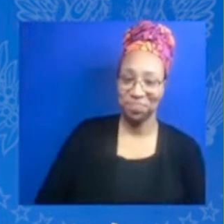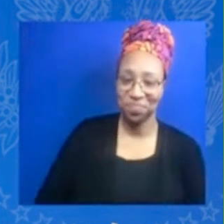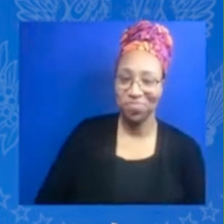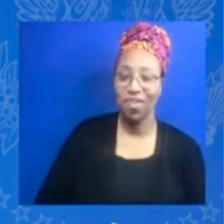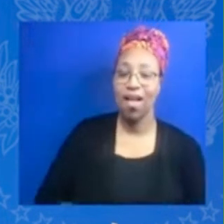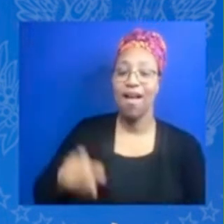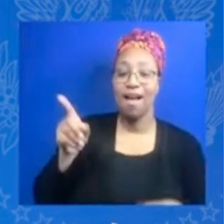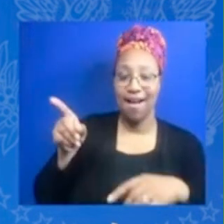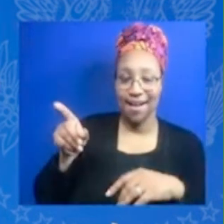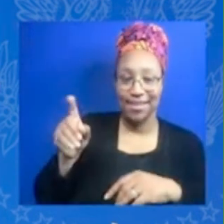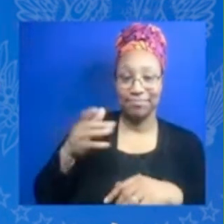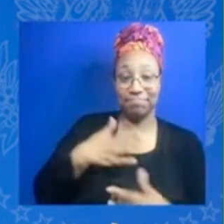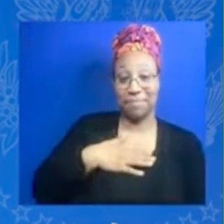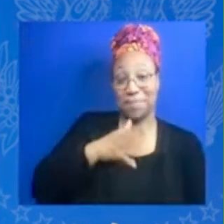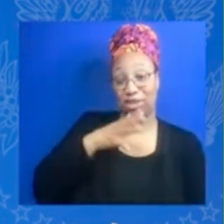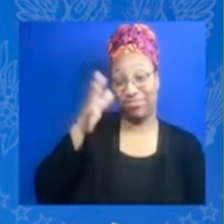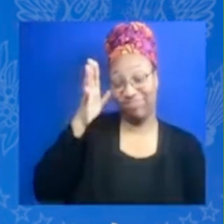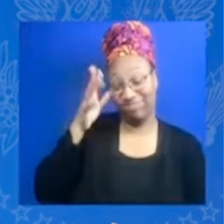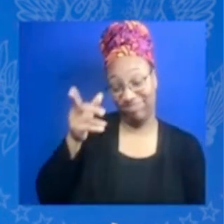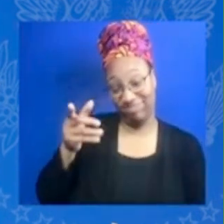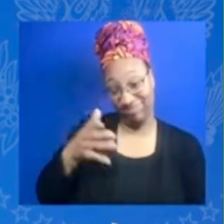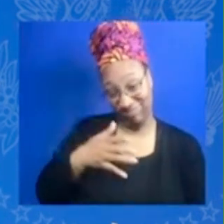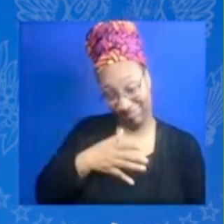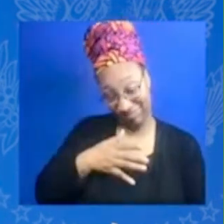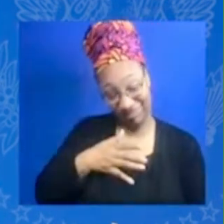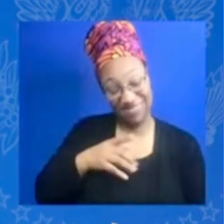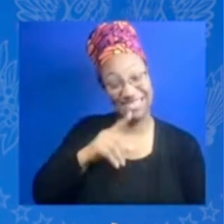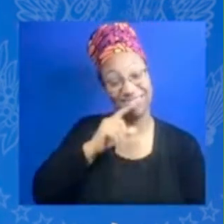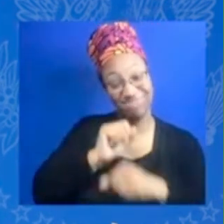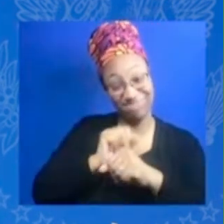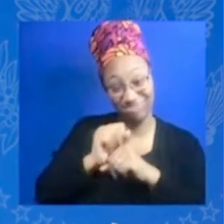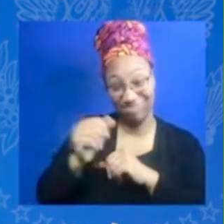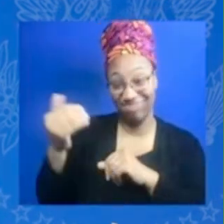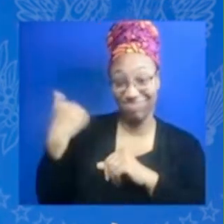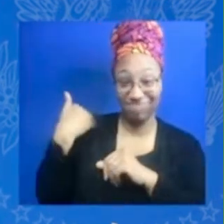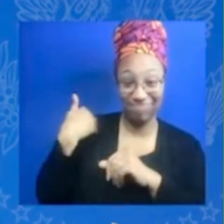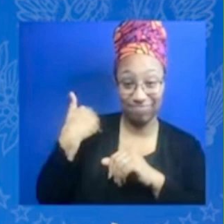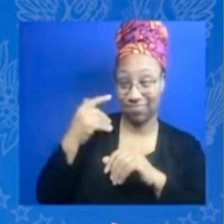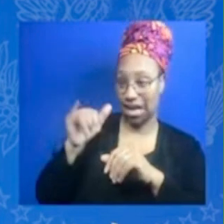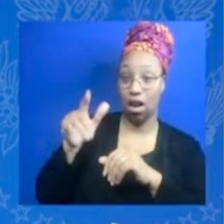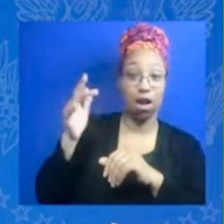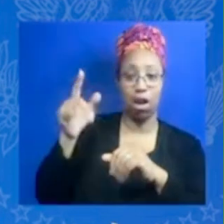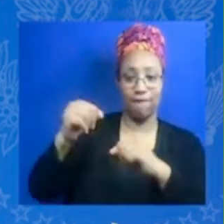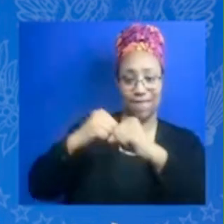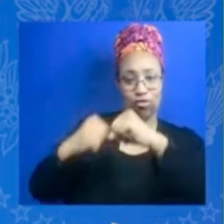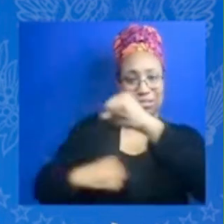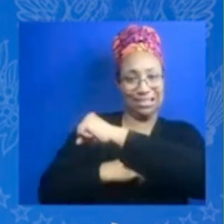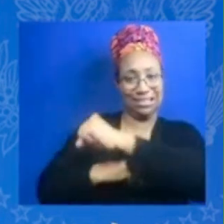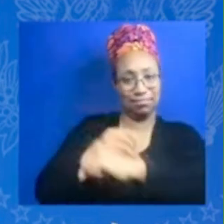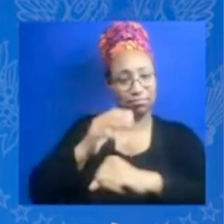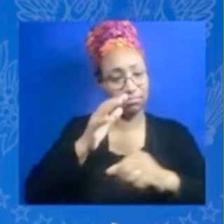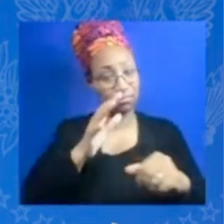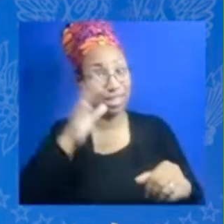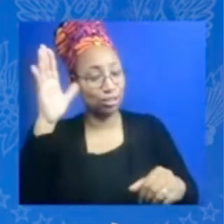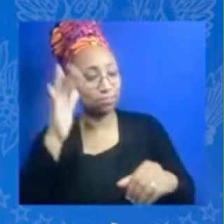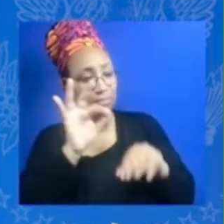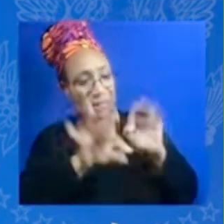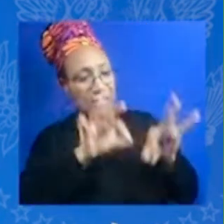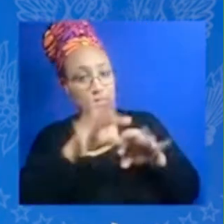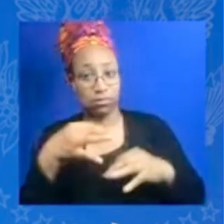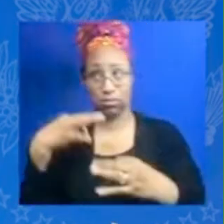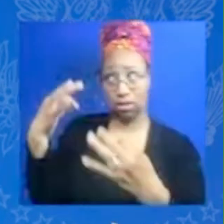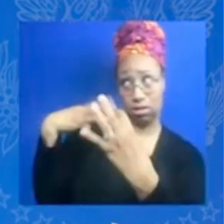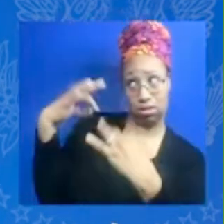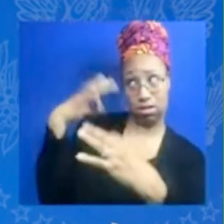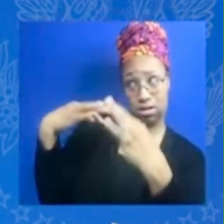uh they laid a foundation for me where i knew that no matter what i was supported